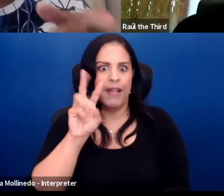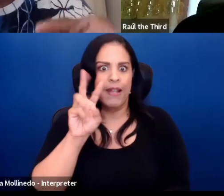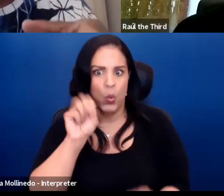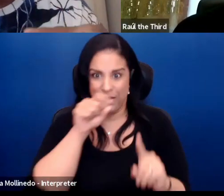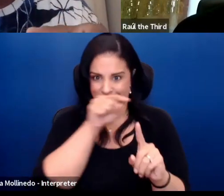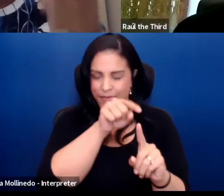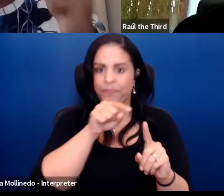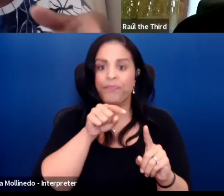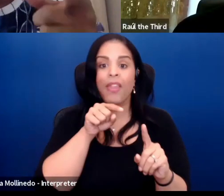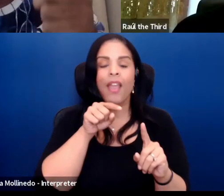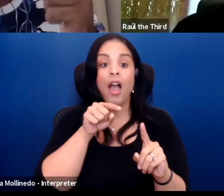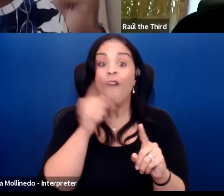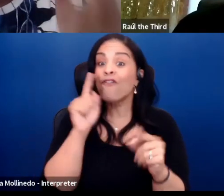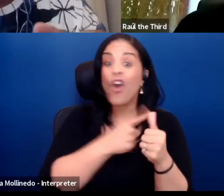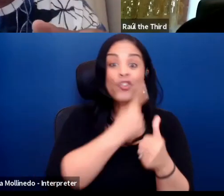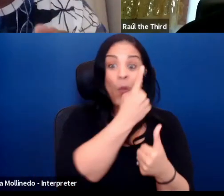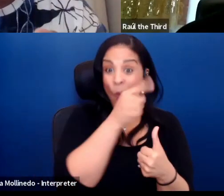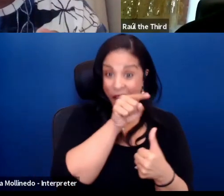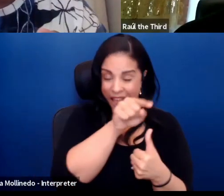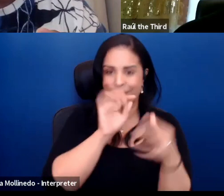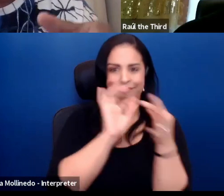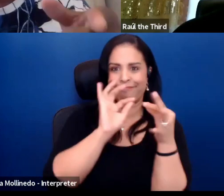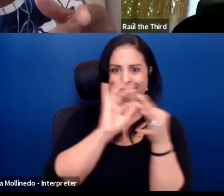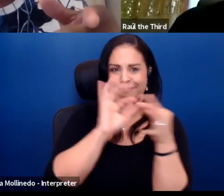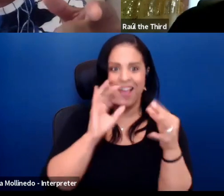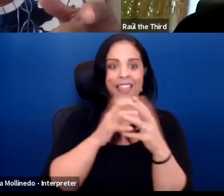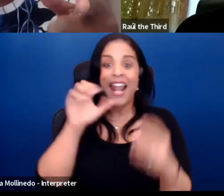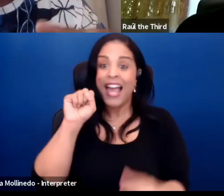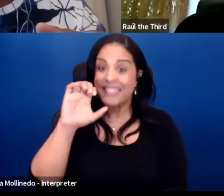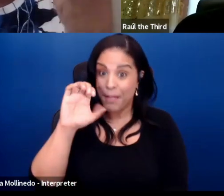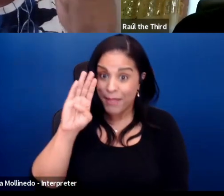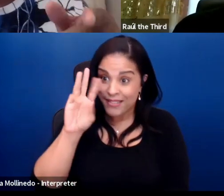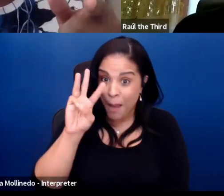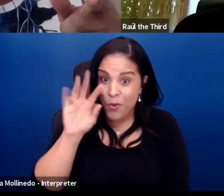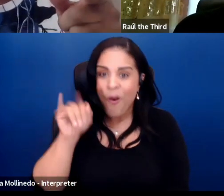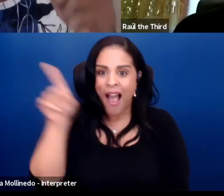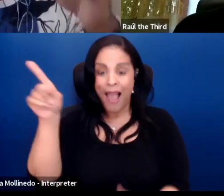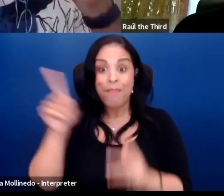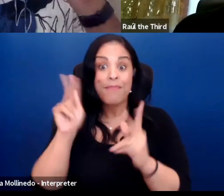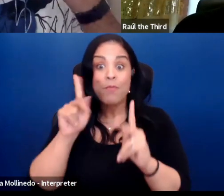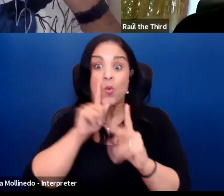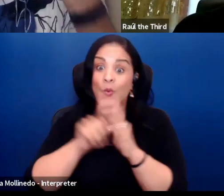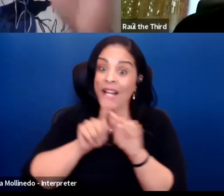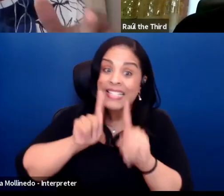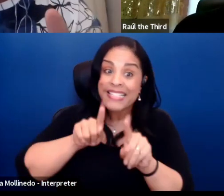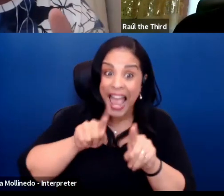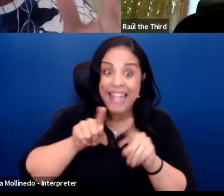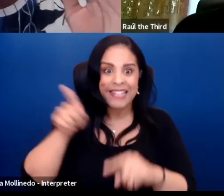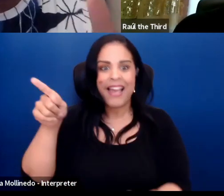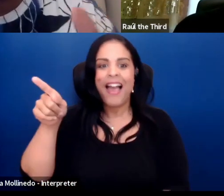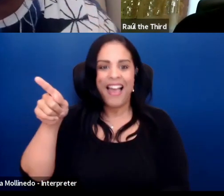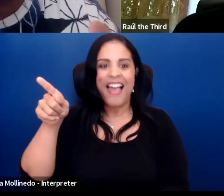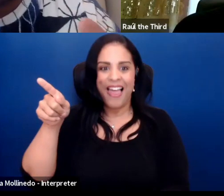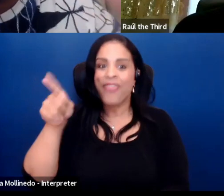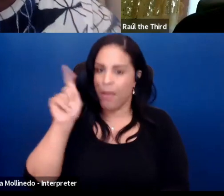my first review that I got and a lot of a lot of the SCBWI attendees are gonna they gotta